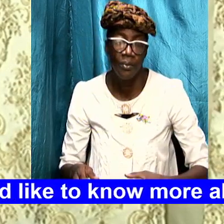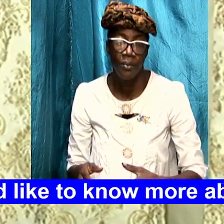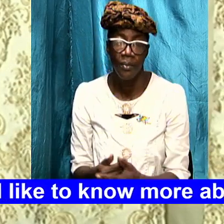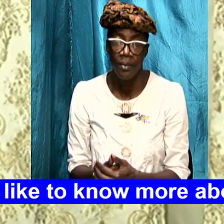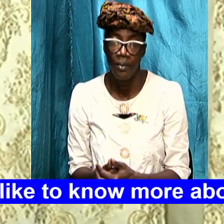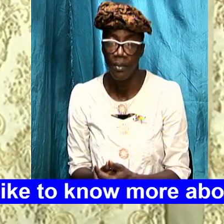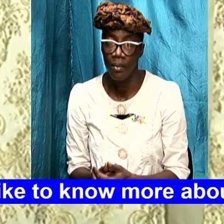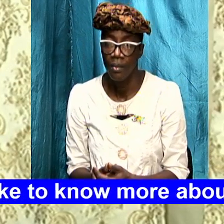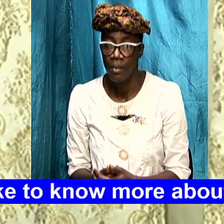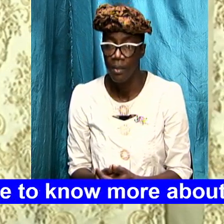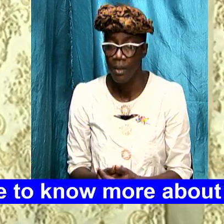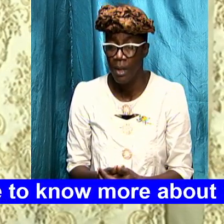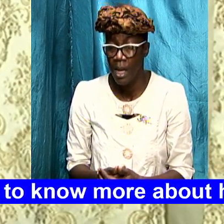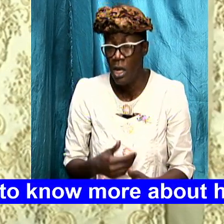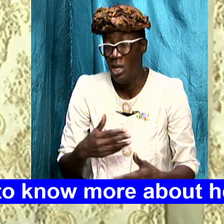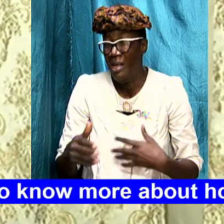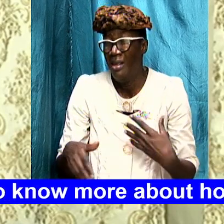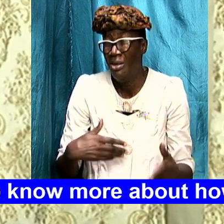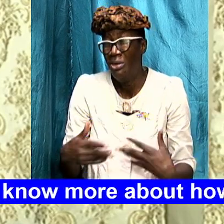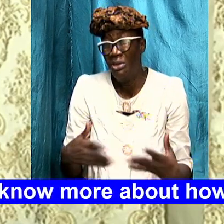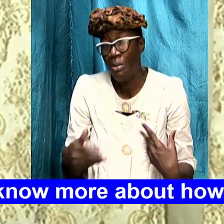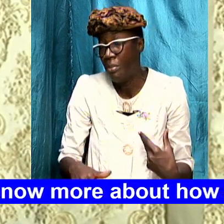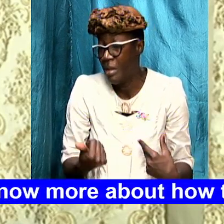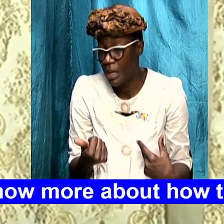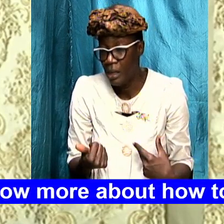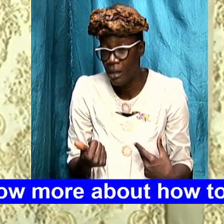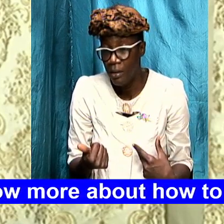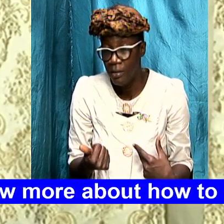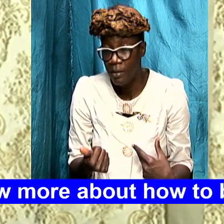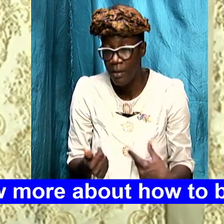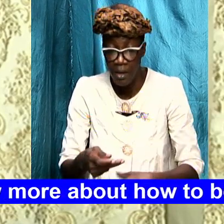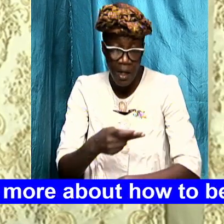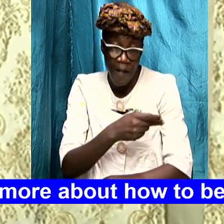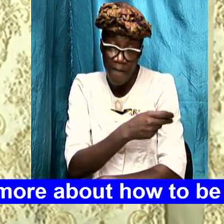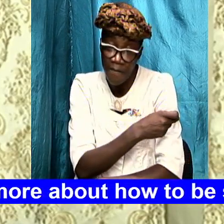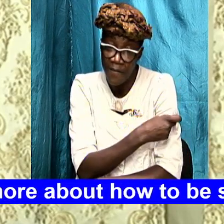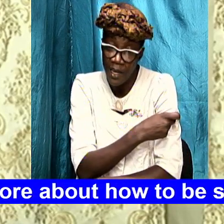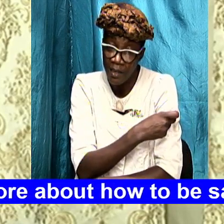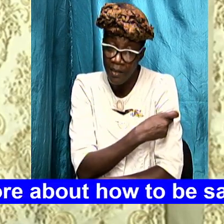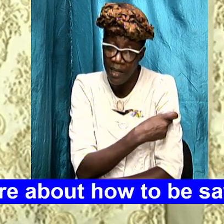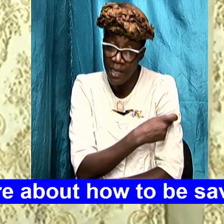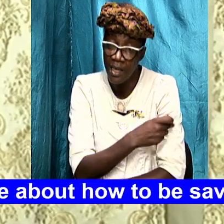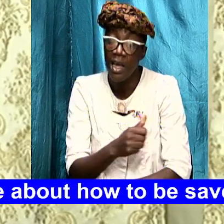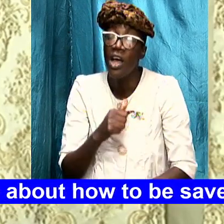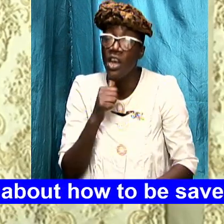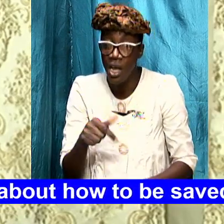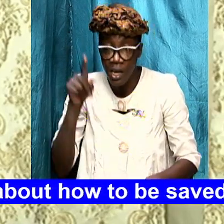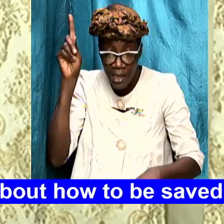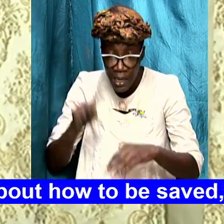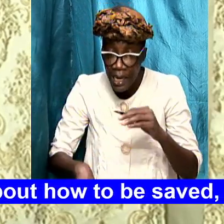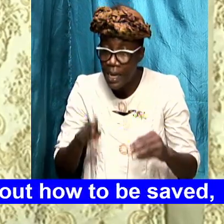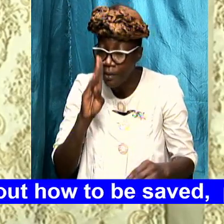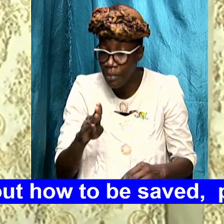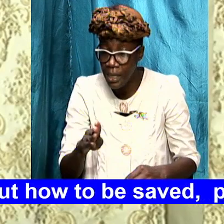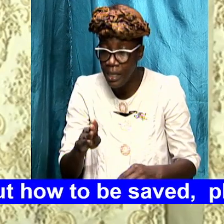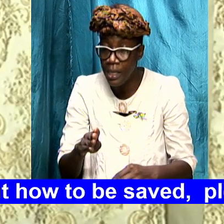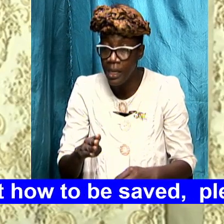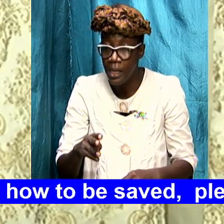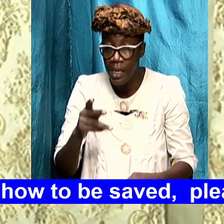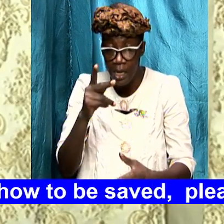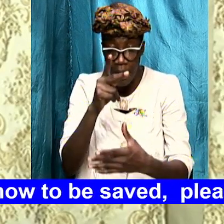precipitating something else the vaccine is not and cannot be the mark of the beast